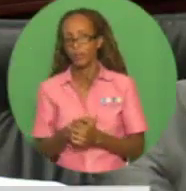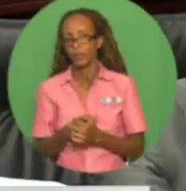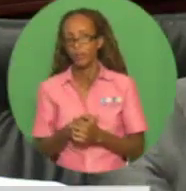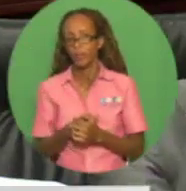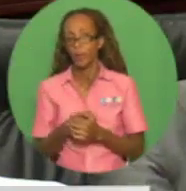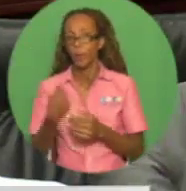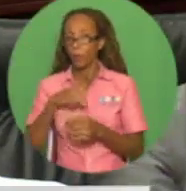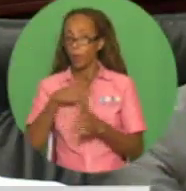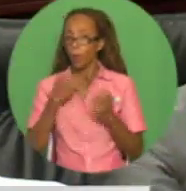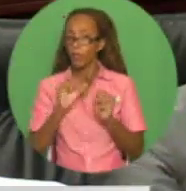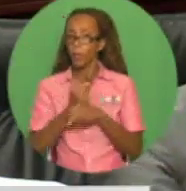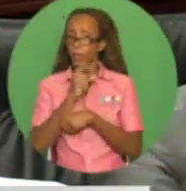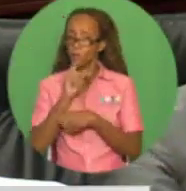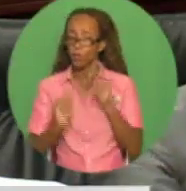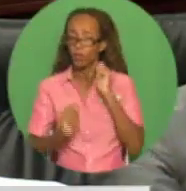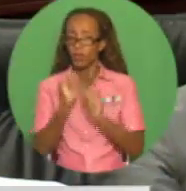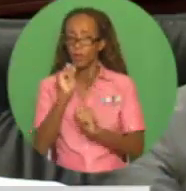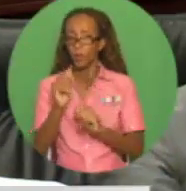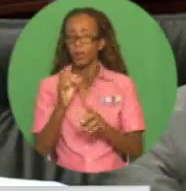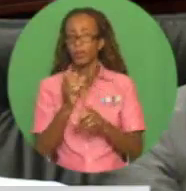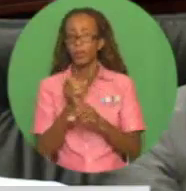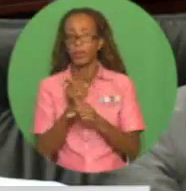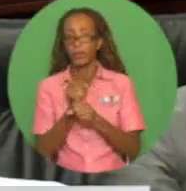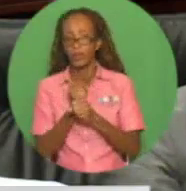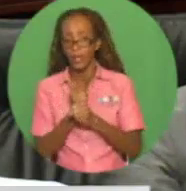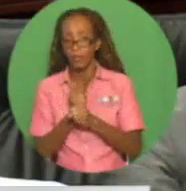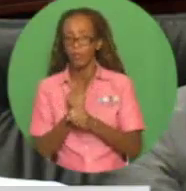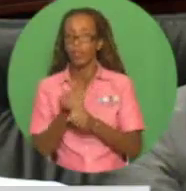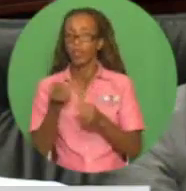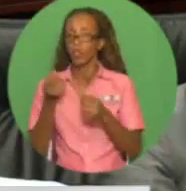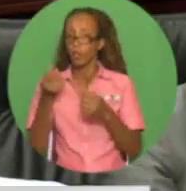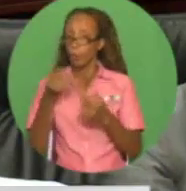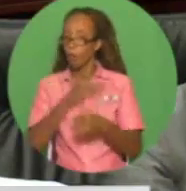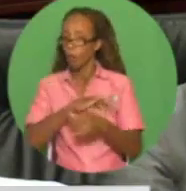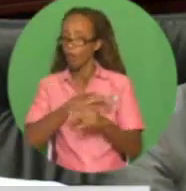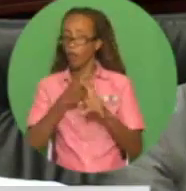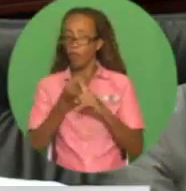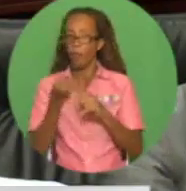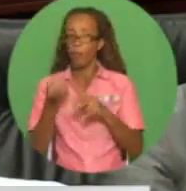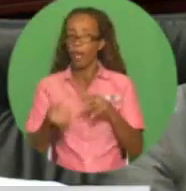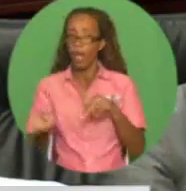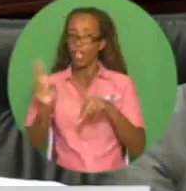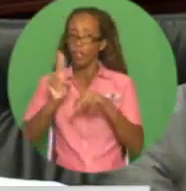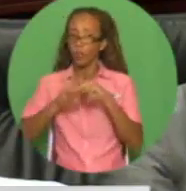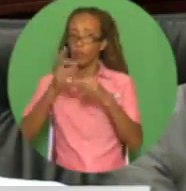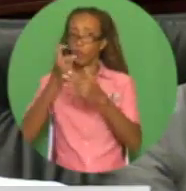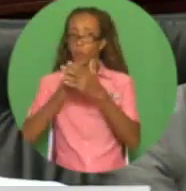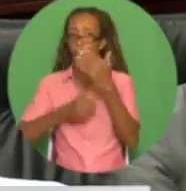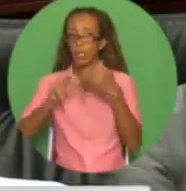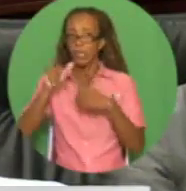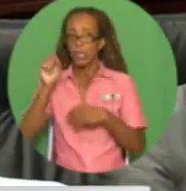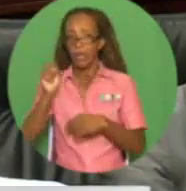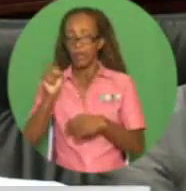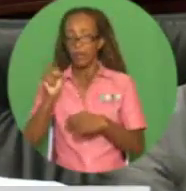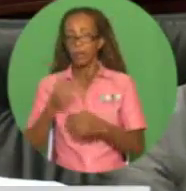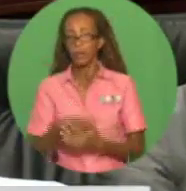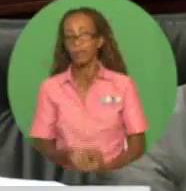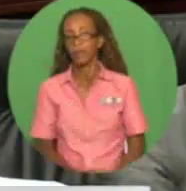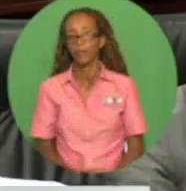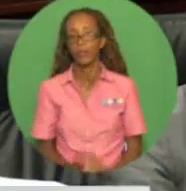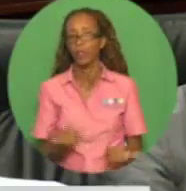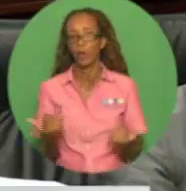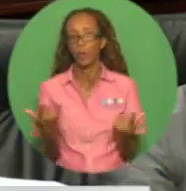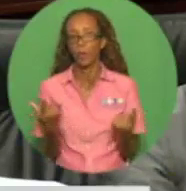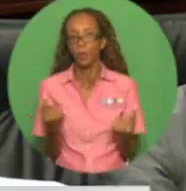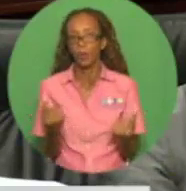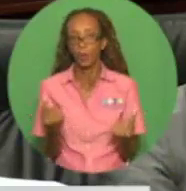people of Trinidad and Tobago benefit from global energy prices, especially when these prices are at high levels, we